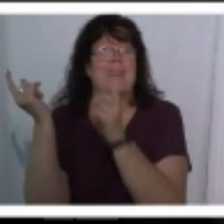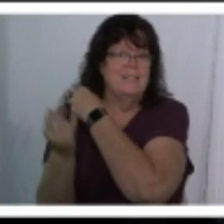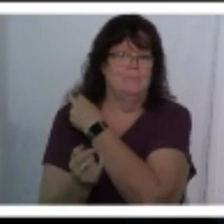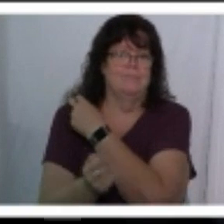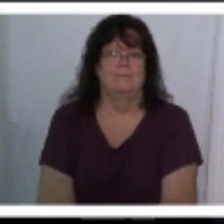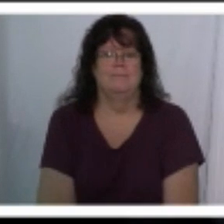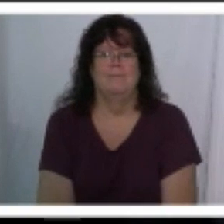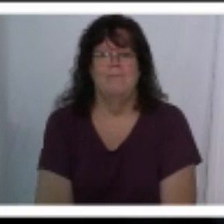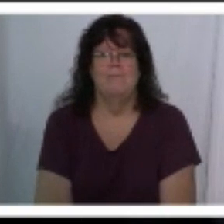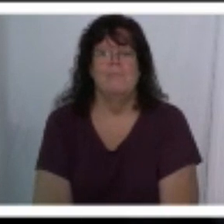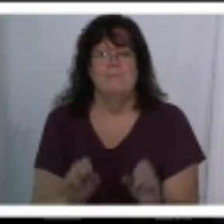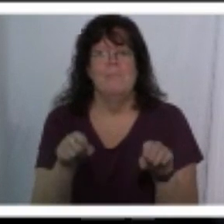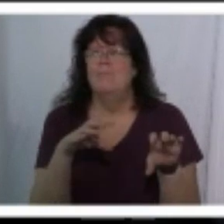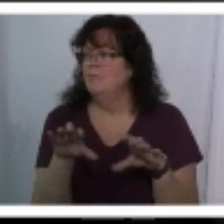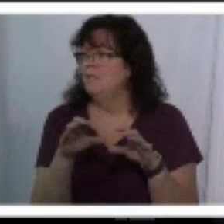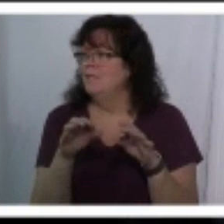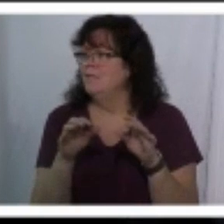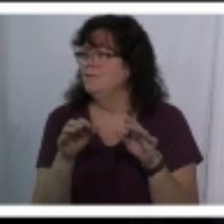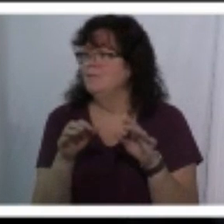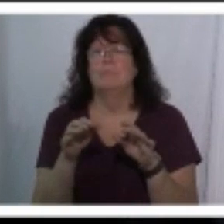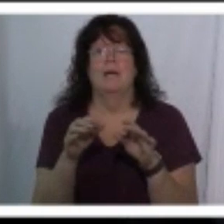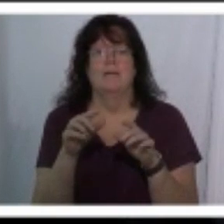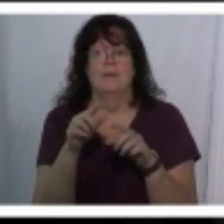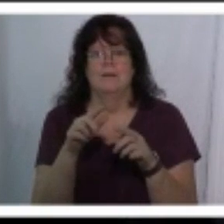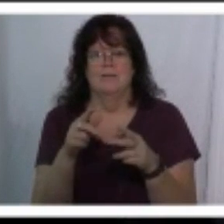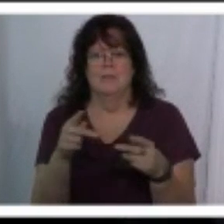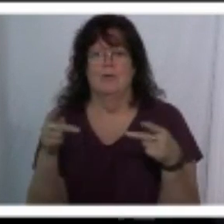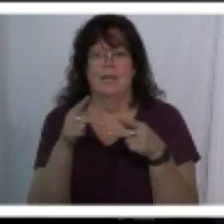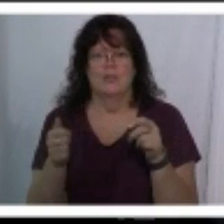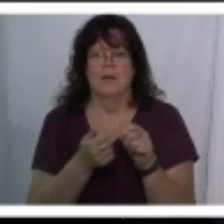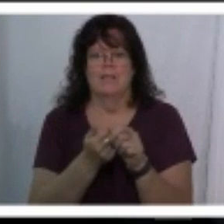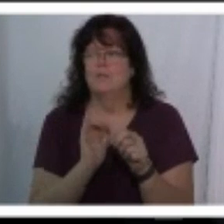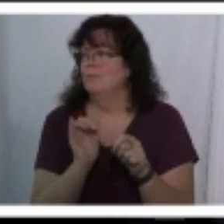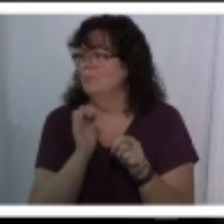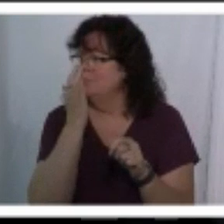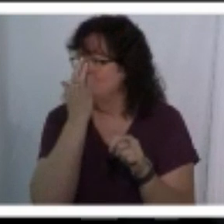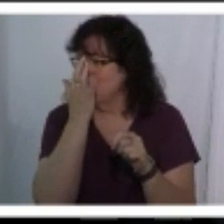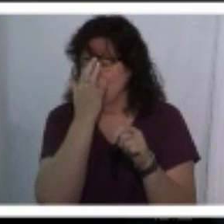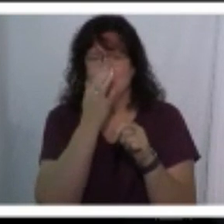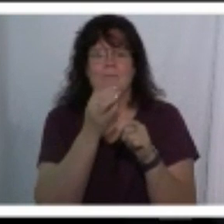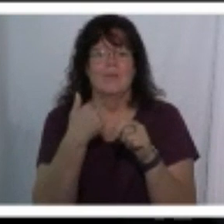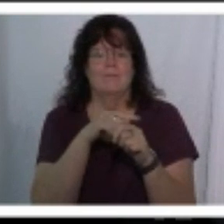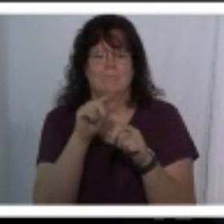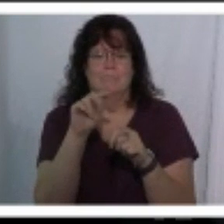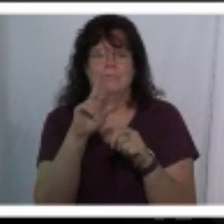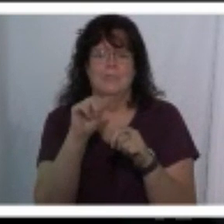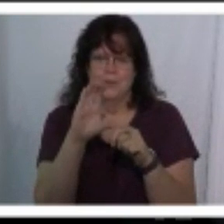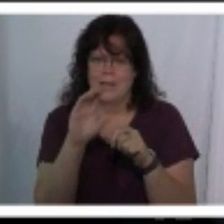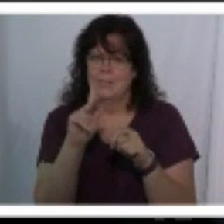what's that you can also do it by location tracking there you go we track you